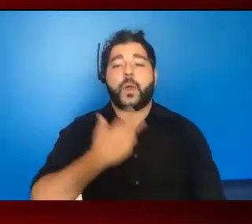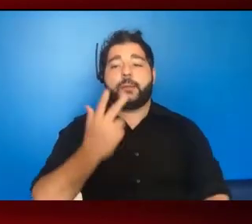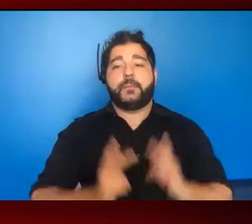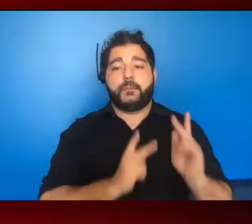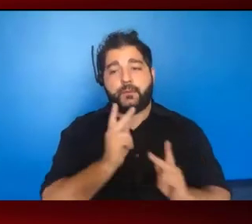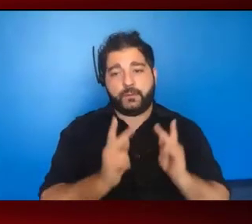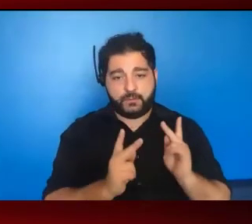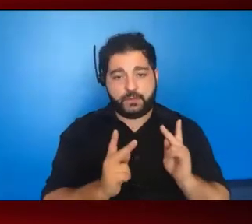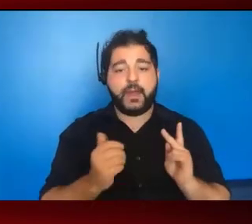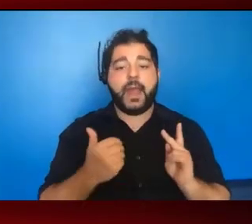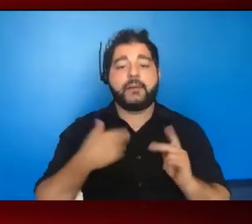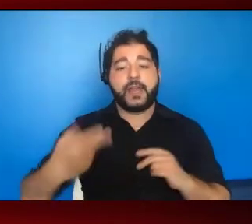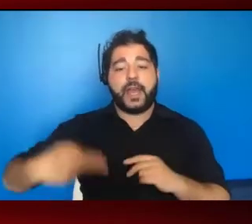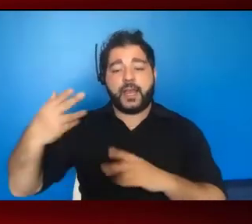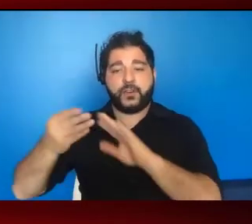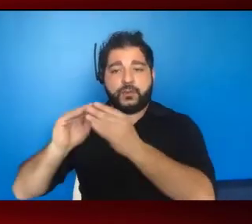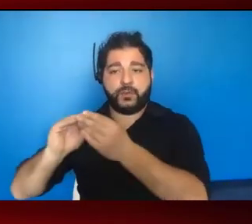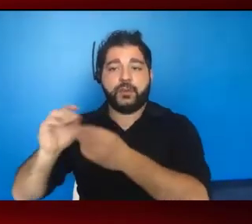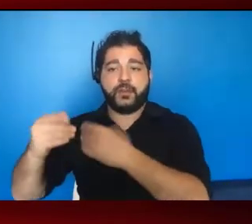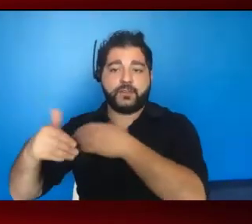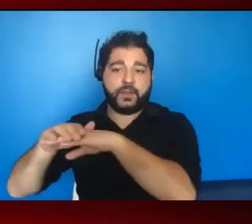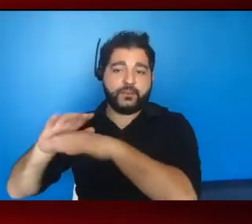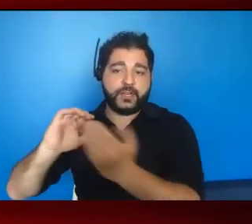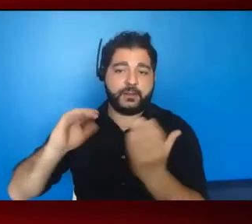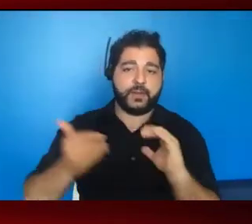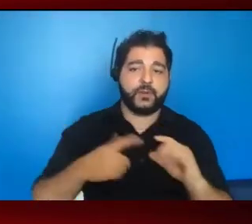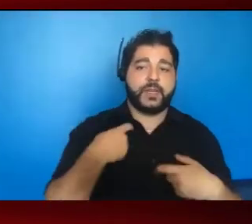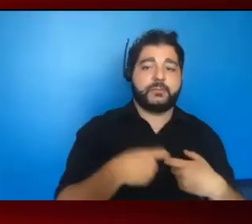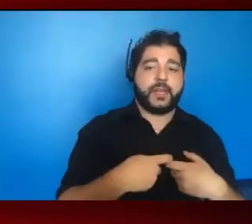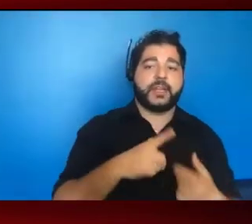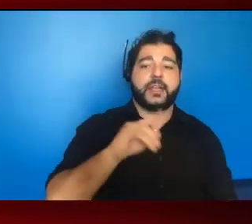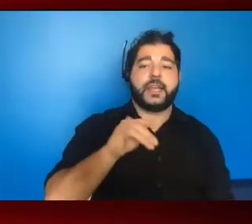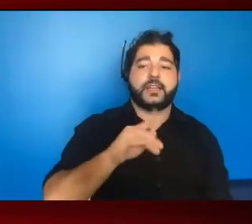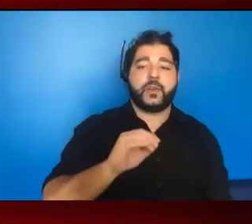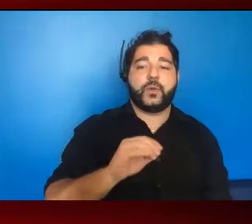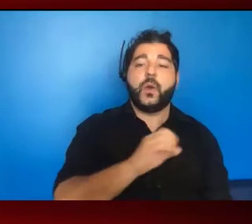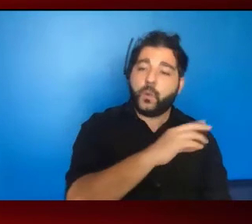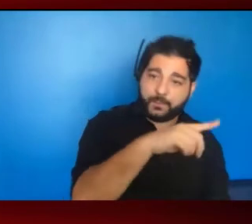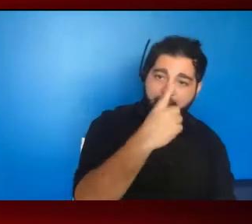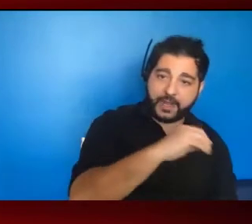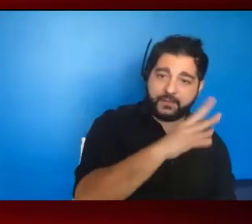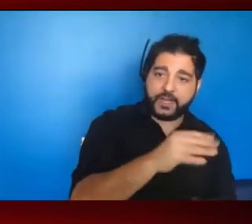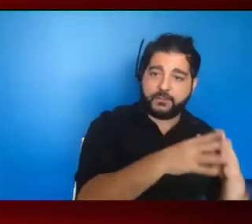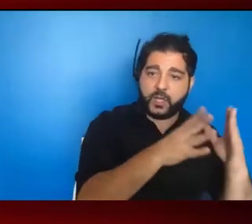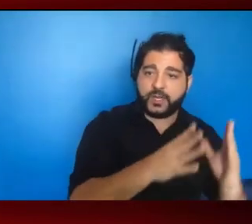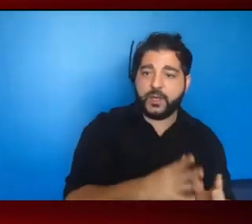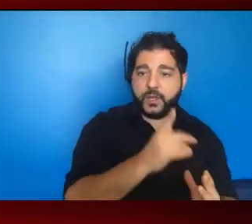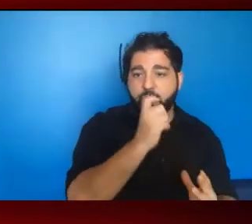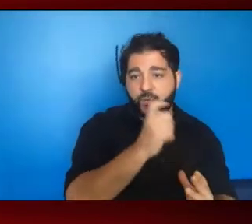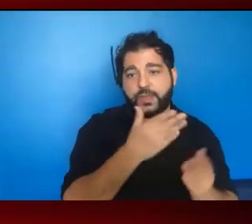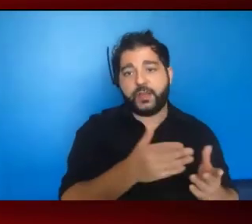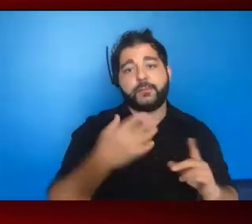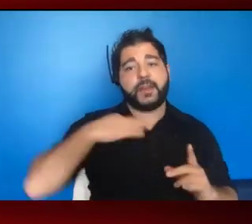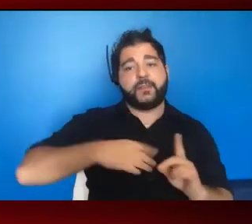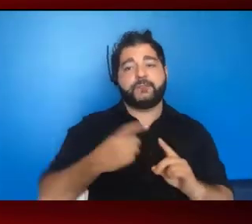have a much higher rate of coverage than Hispanic, Latino, or Black African Americans who would benefit from PrEP. So